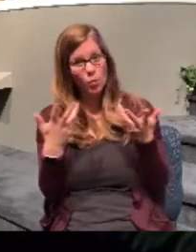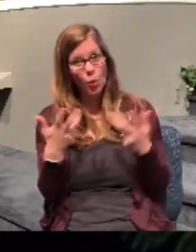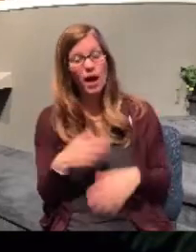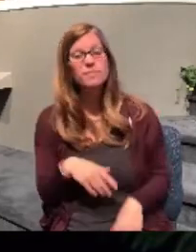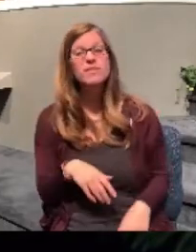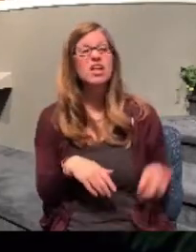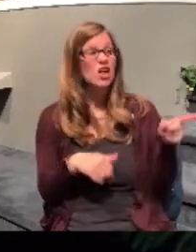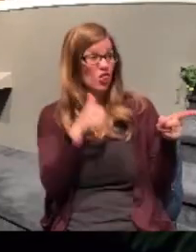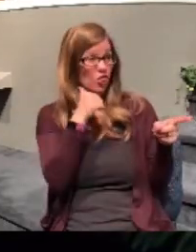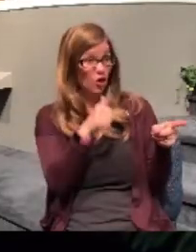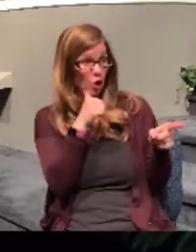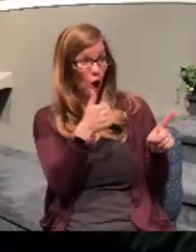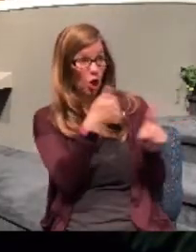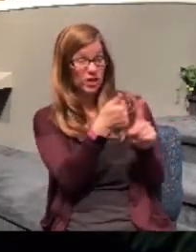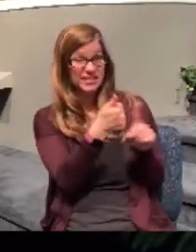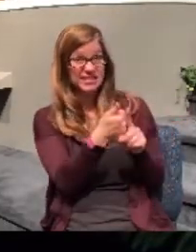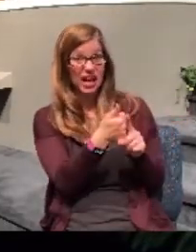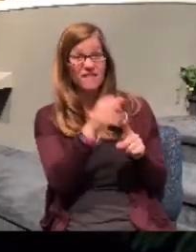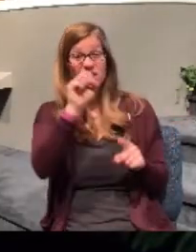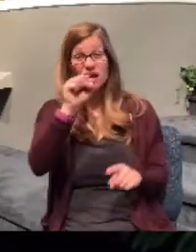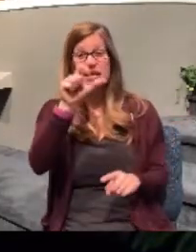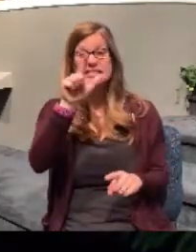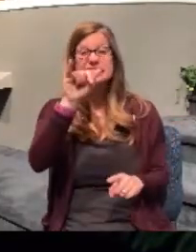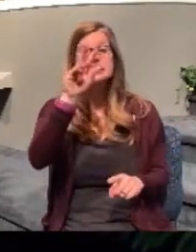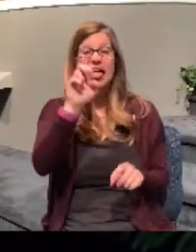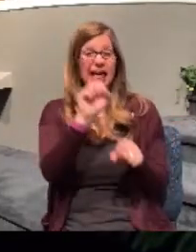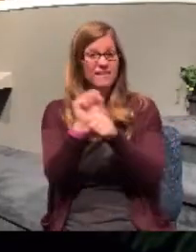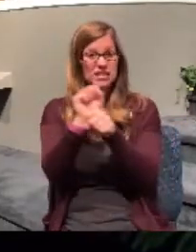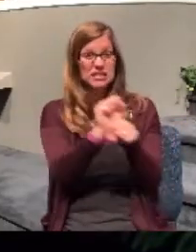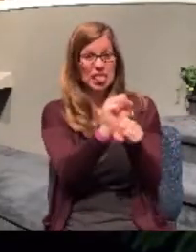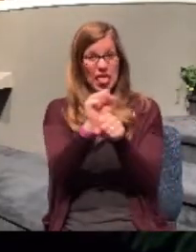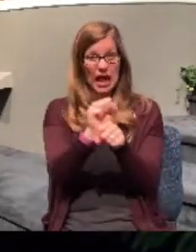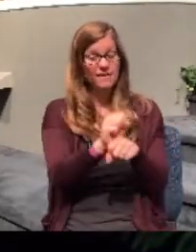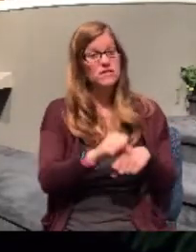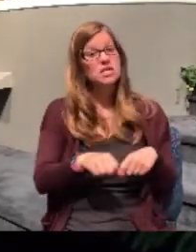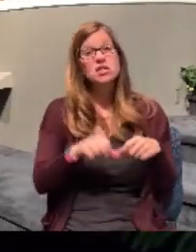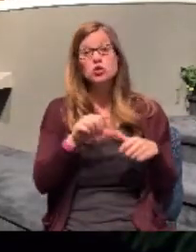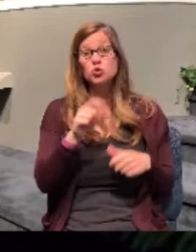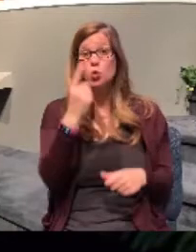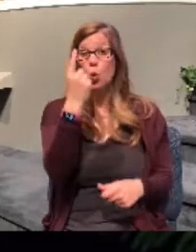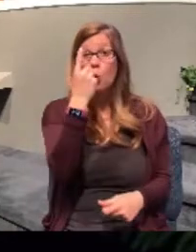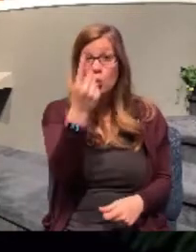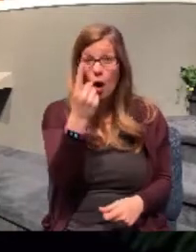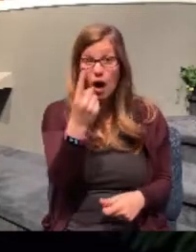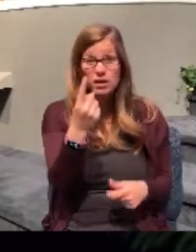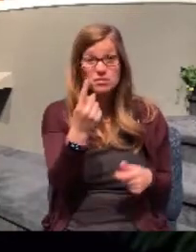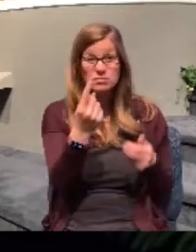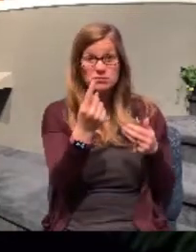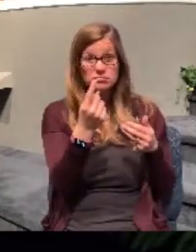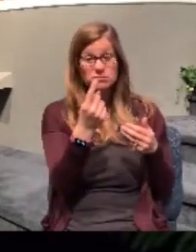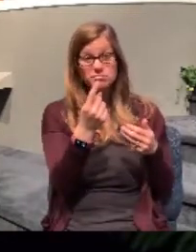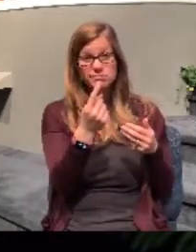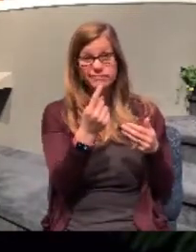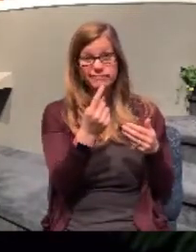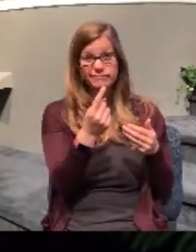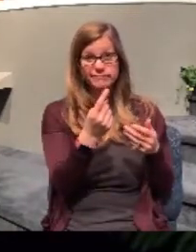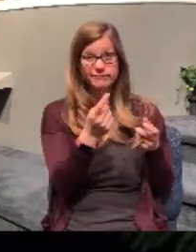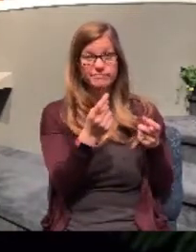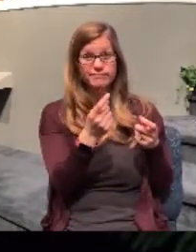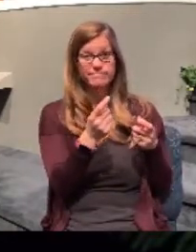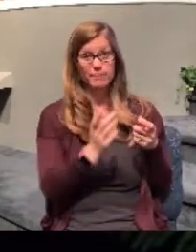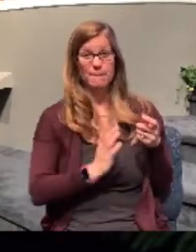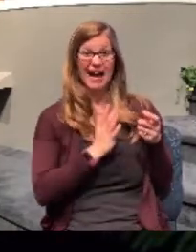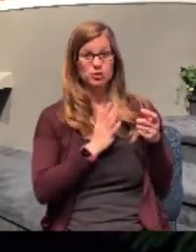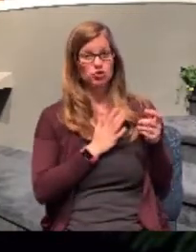slave. And not just a one master. The Bible says here twice, it says, her masters,